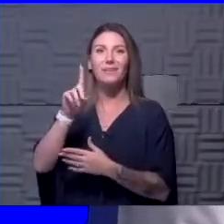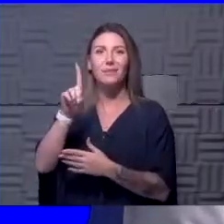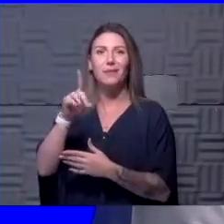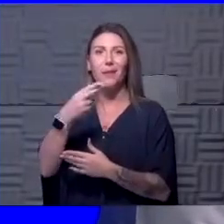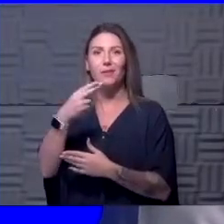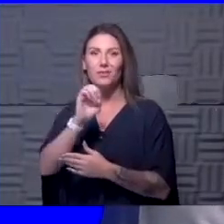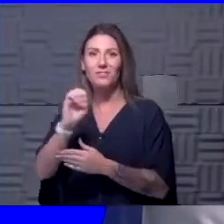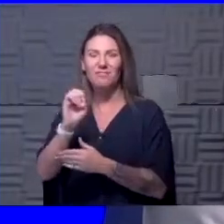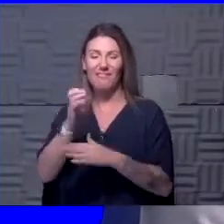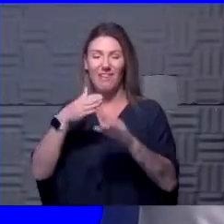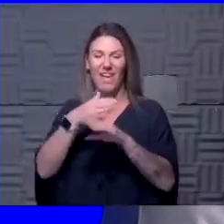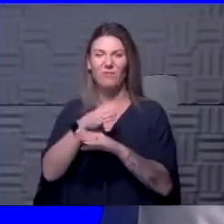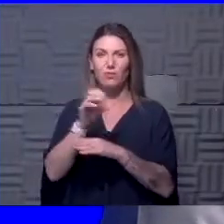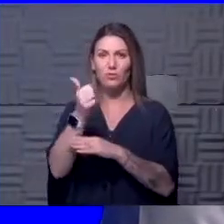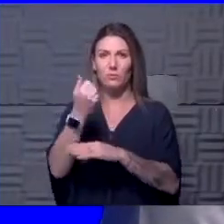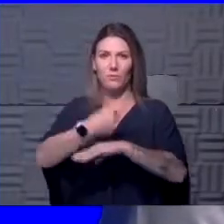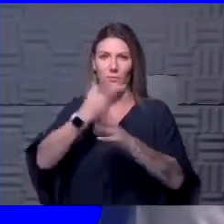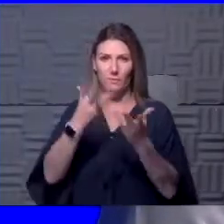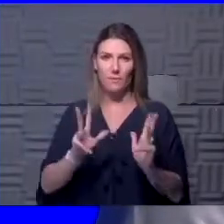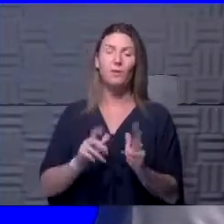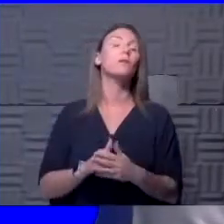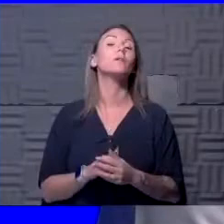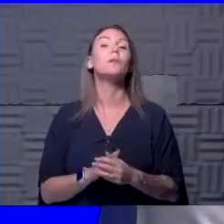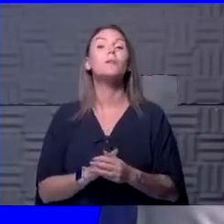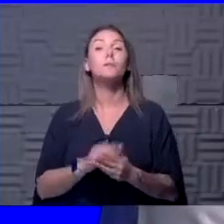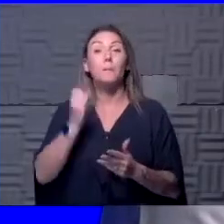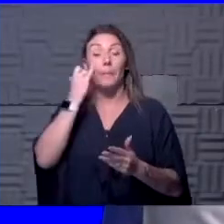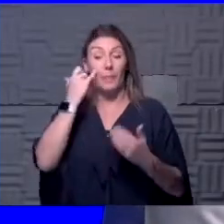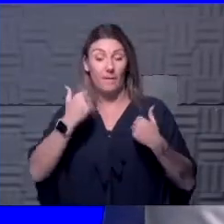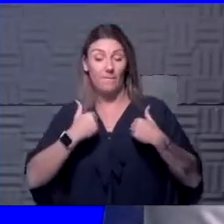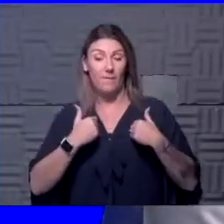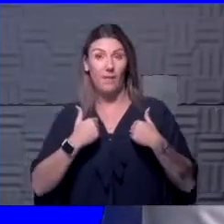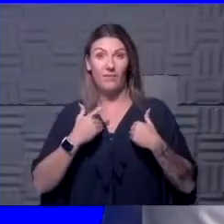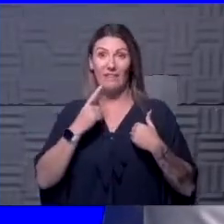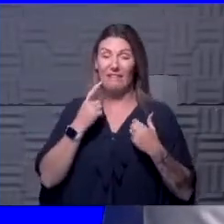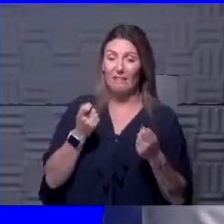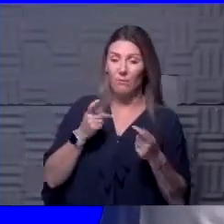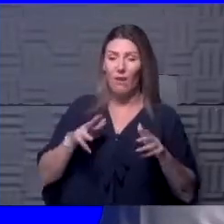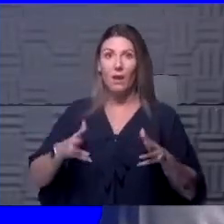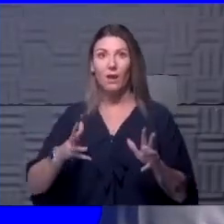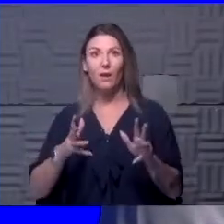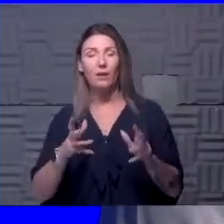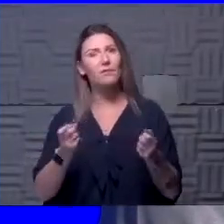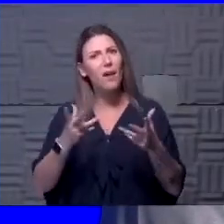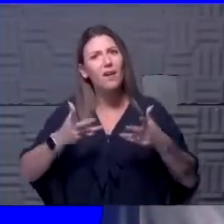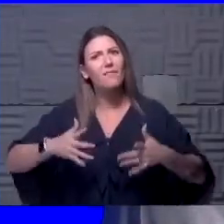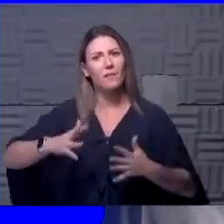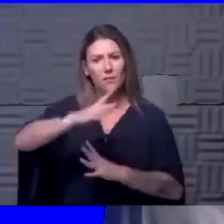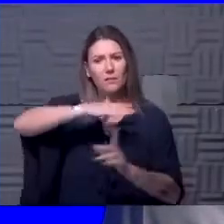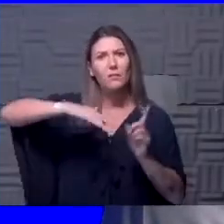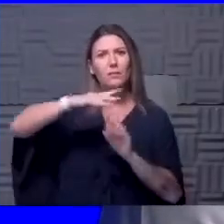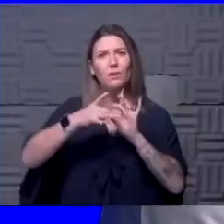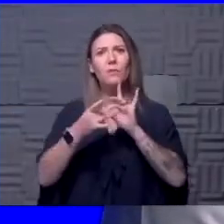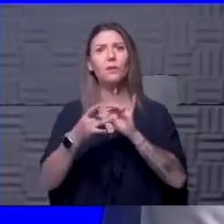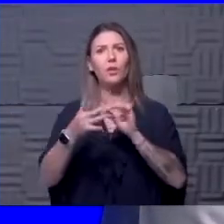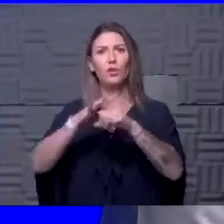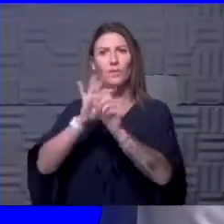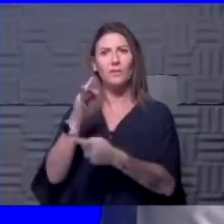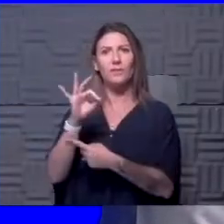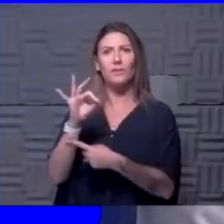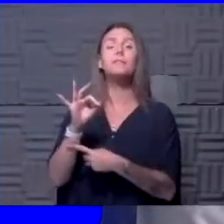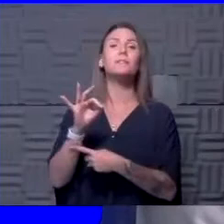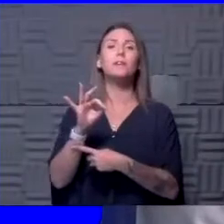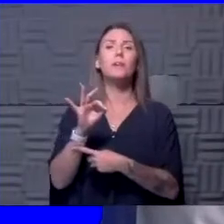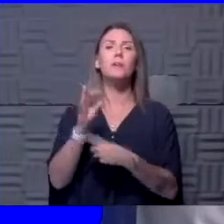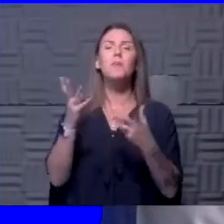days. So if you if you have that, you know, if you are a little bit anxious because there is a lot of anxiety around COVID as well, then probably